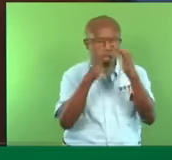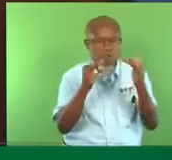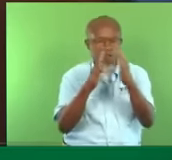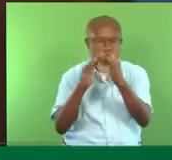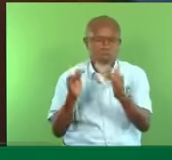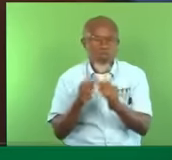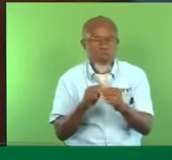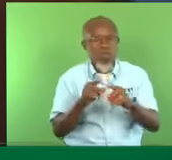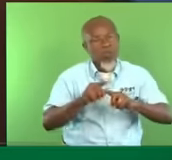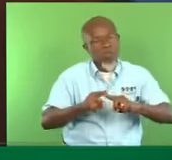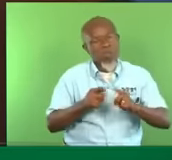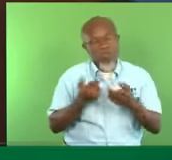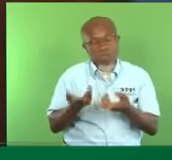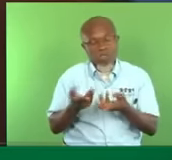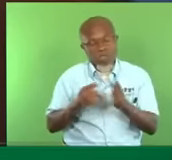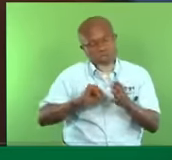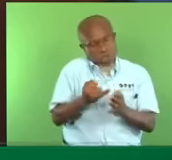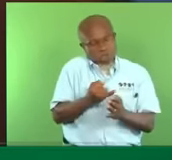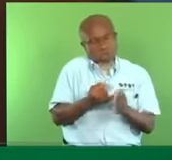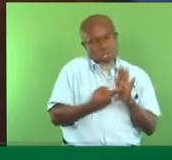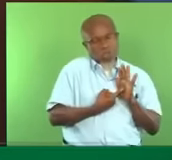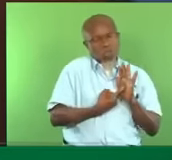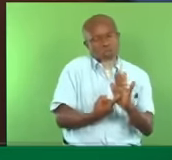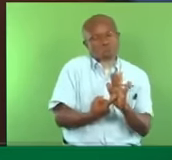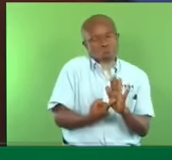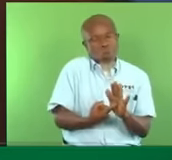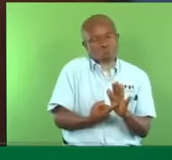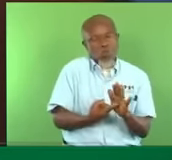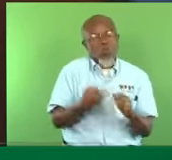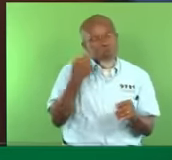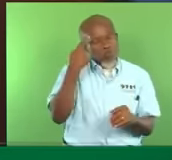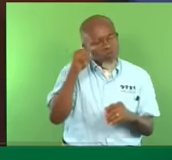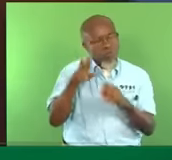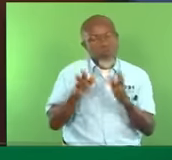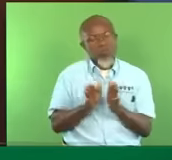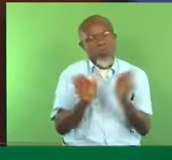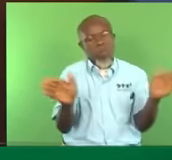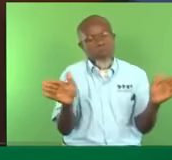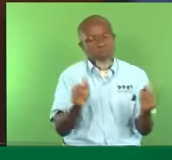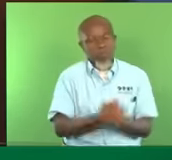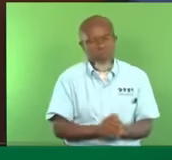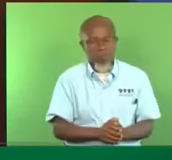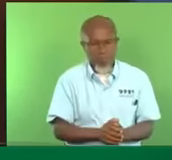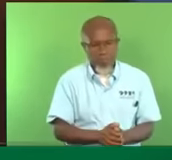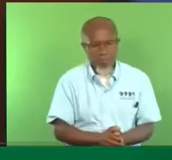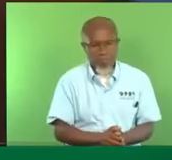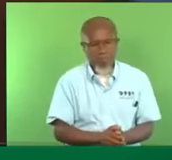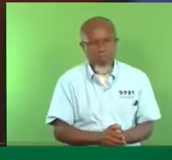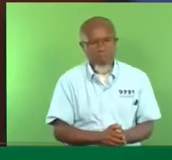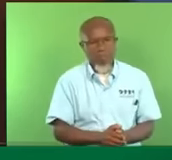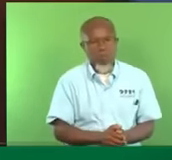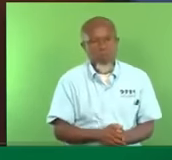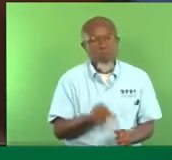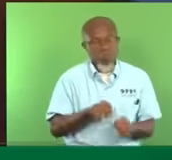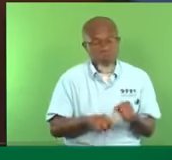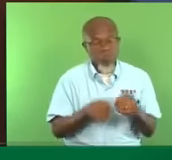to the public. So, Mr. Deputy Speaker, we call for this investigation into the terrestrial housing development